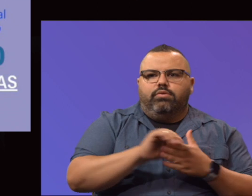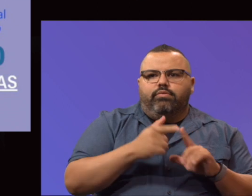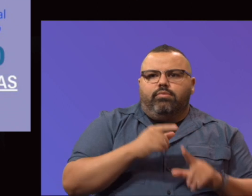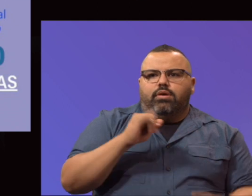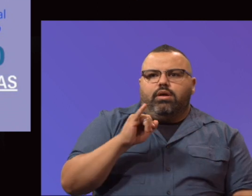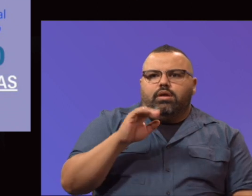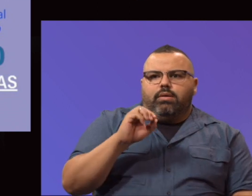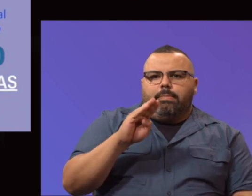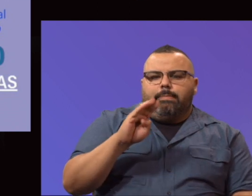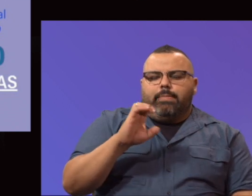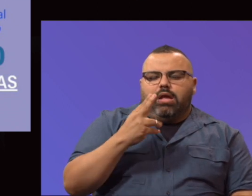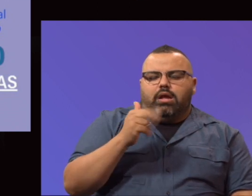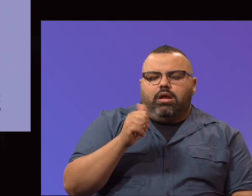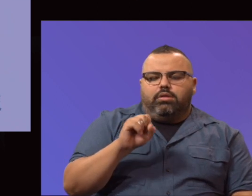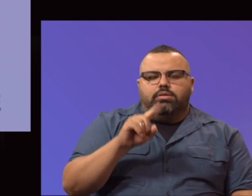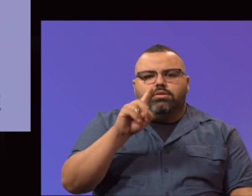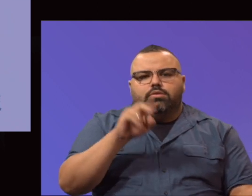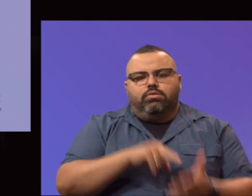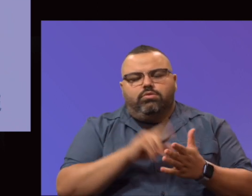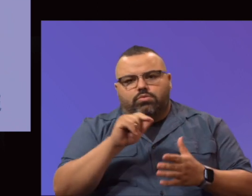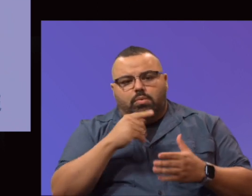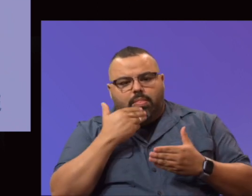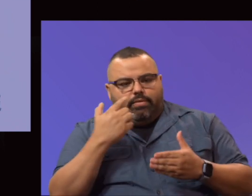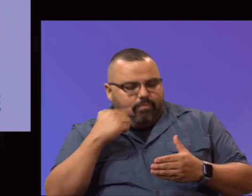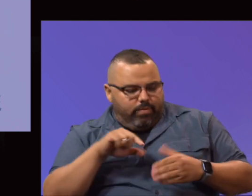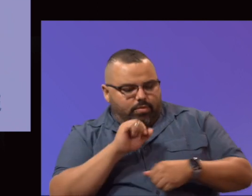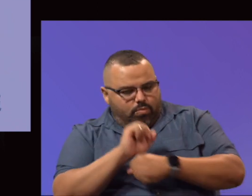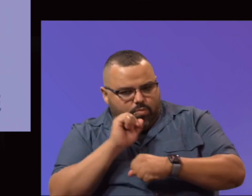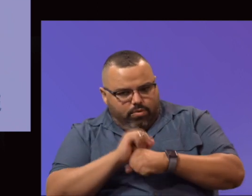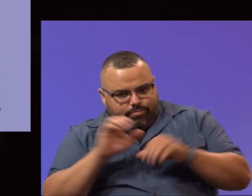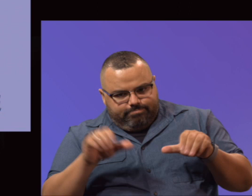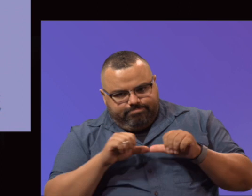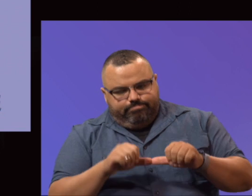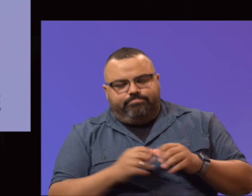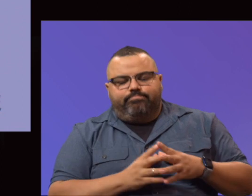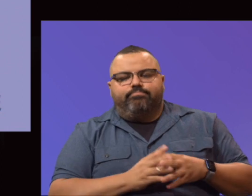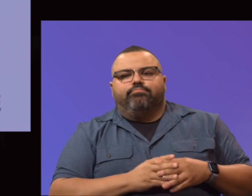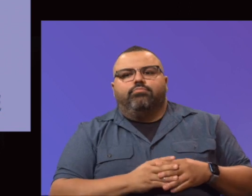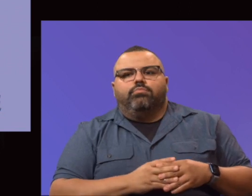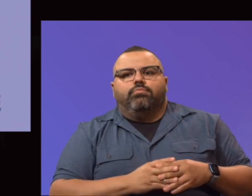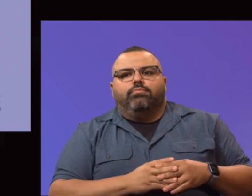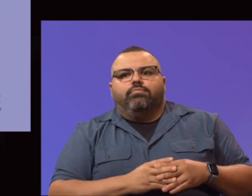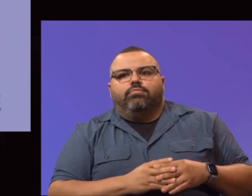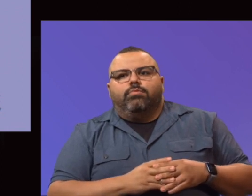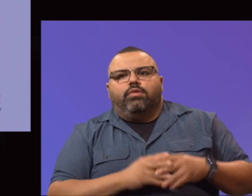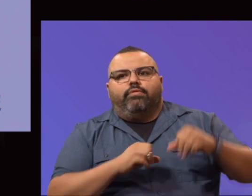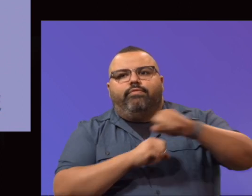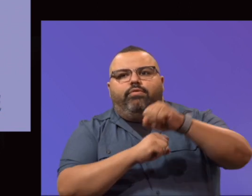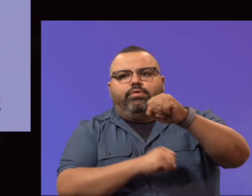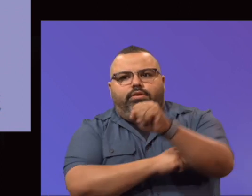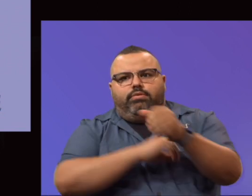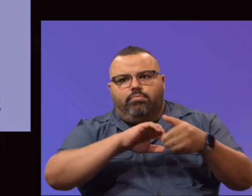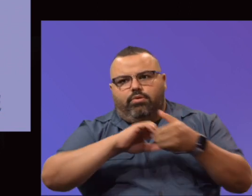to do. Our foundation partners have done a great job. We have the Hunt Foundation. We have Marathon. You see West Star Bank,